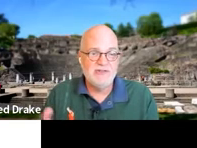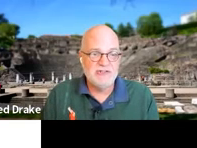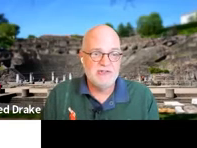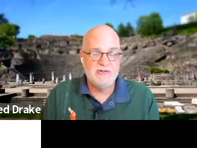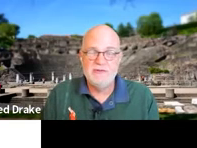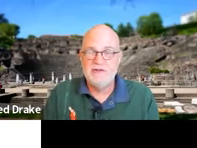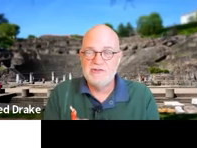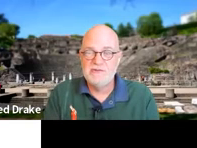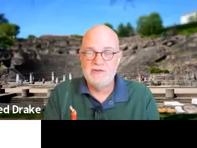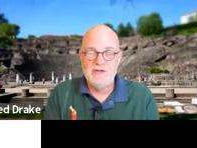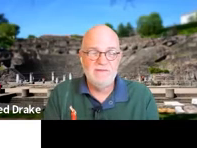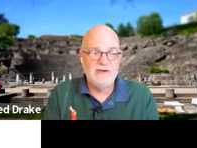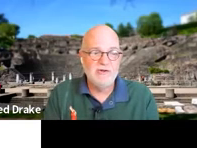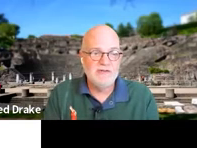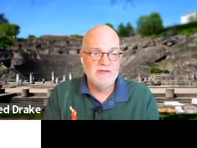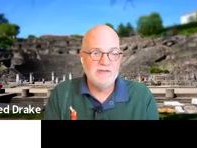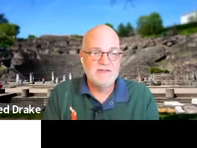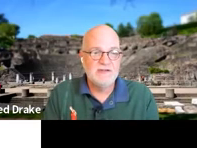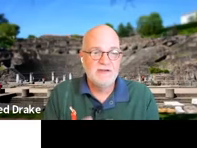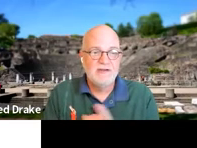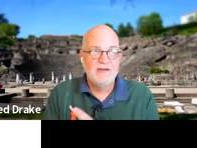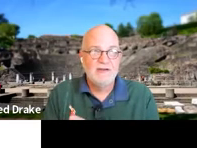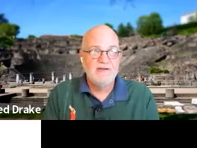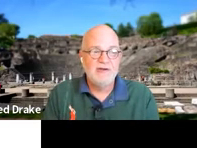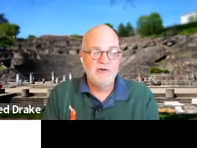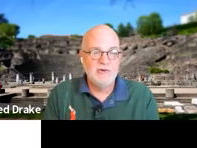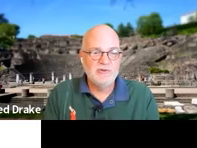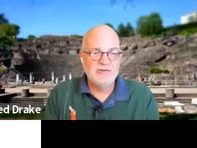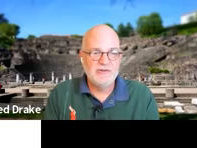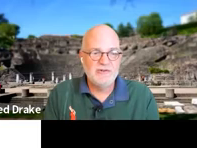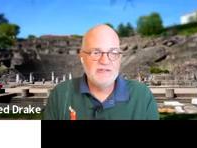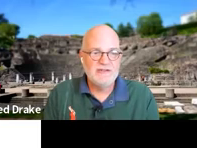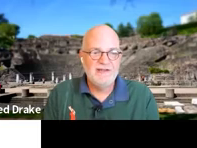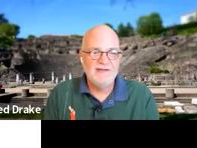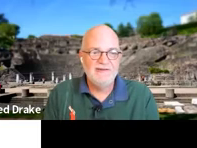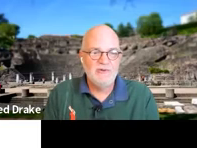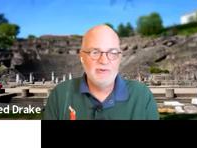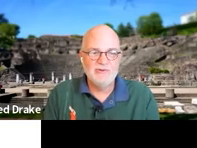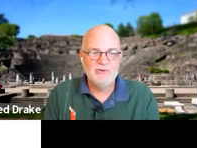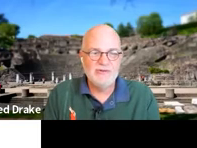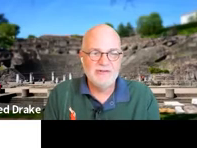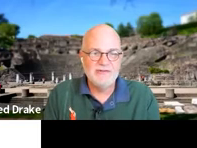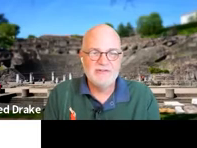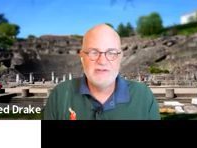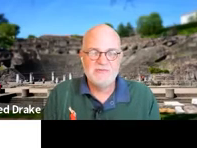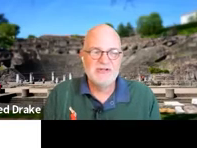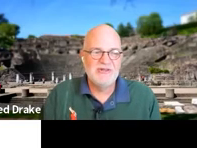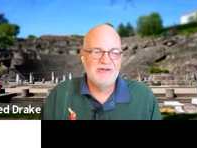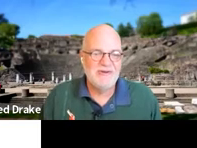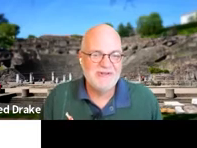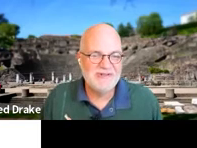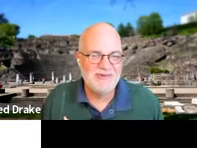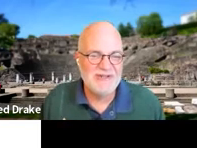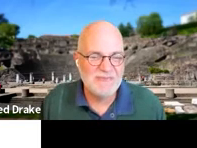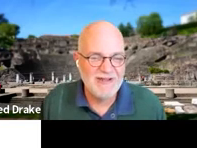paper is just the terminology, but you have younger adults, younger, older adults, and older, older adults. So I'm sure